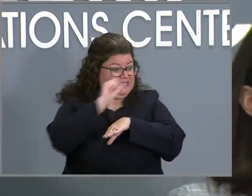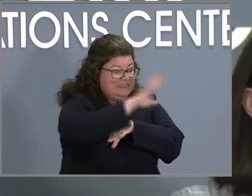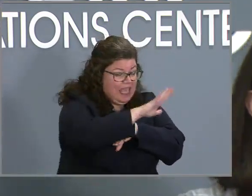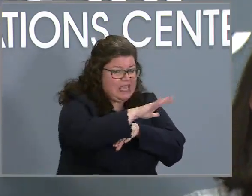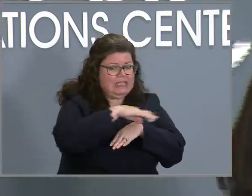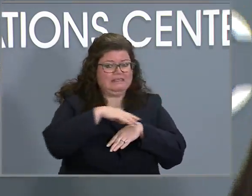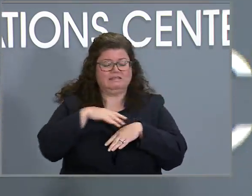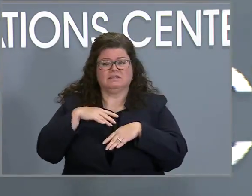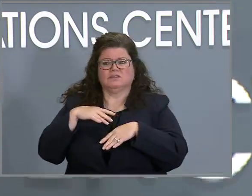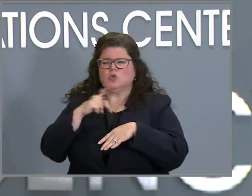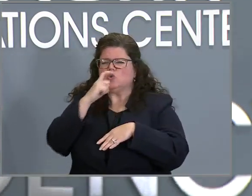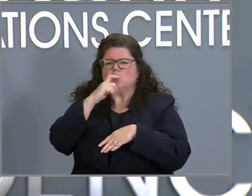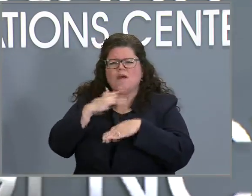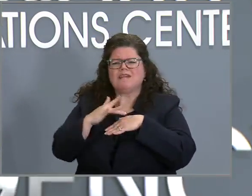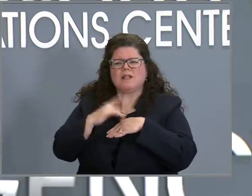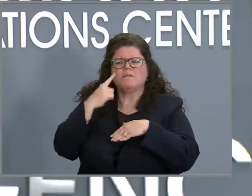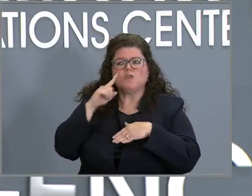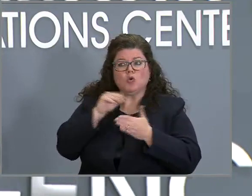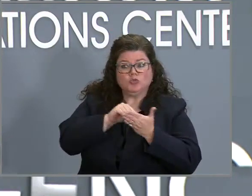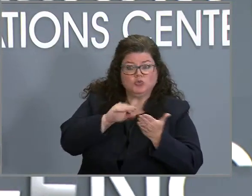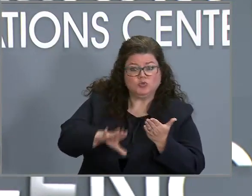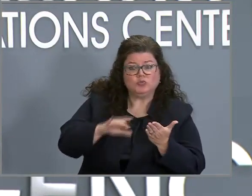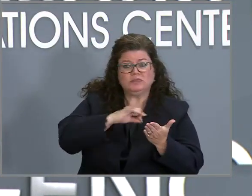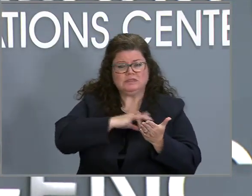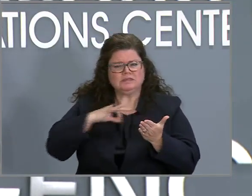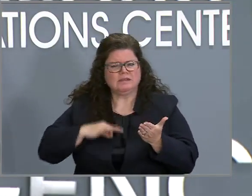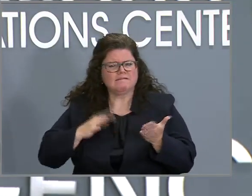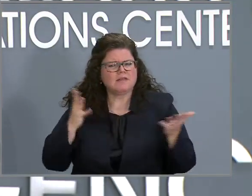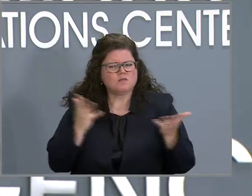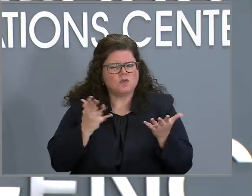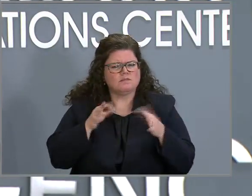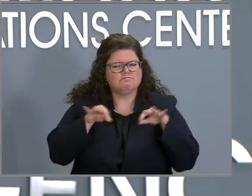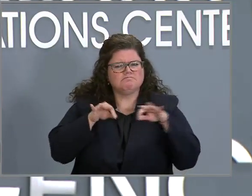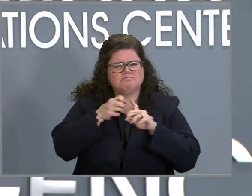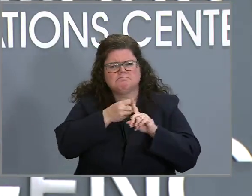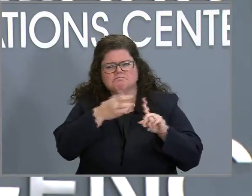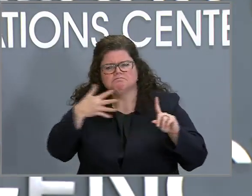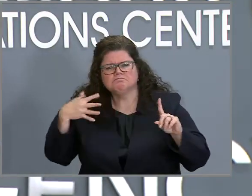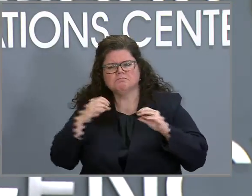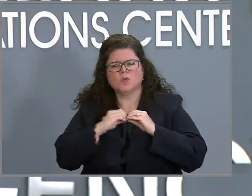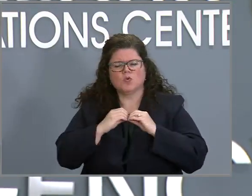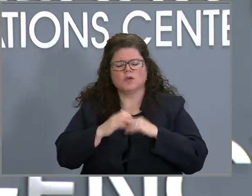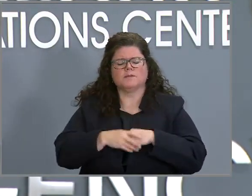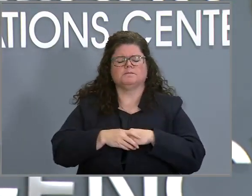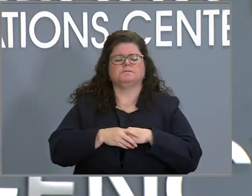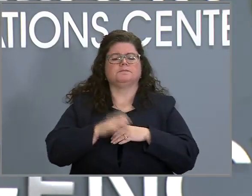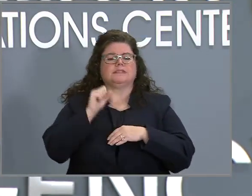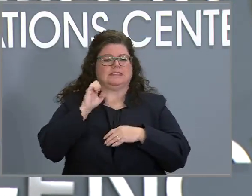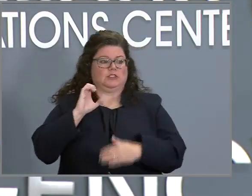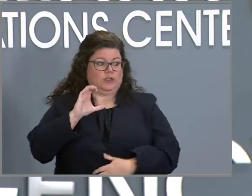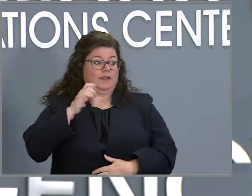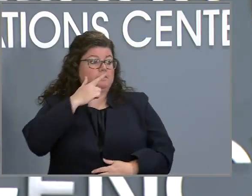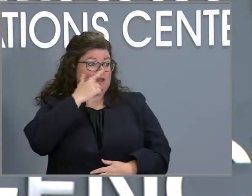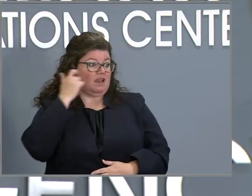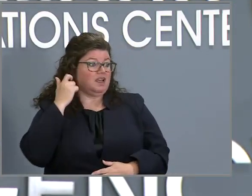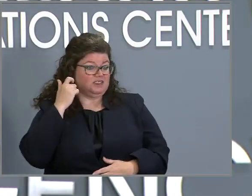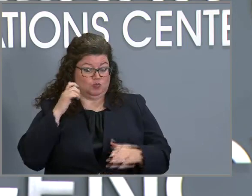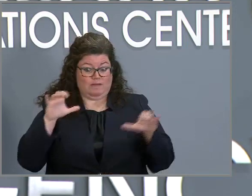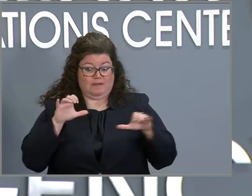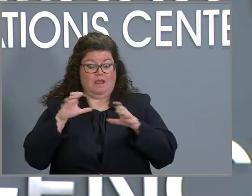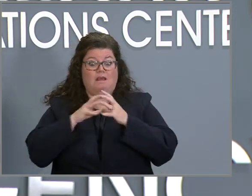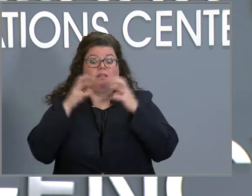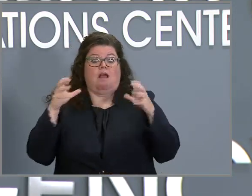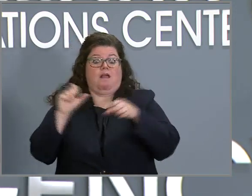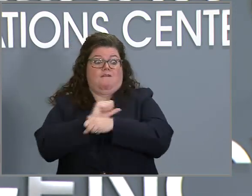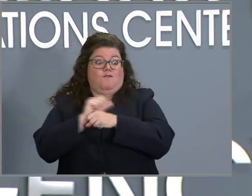too? What's the logistics there? Yep. for the, thanks for the question. You know, because of the early work that we did in the pandemic, we have built up a